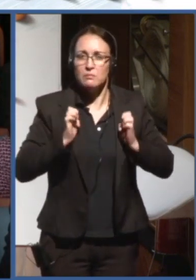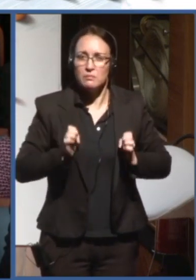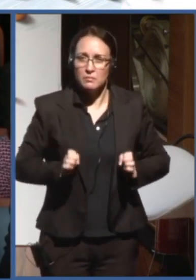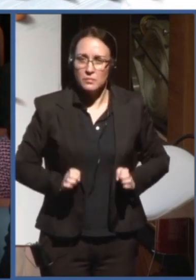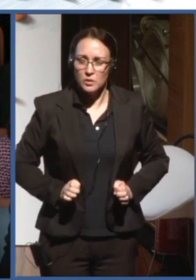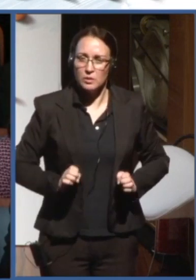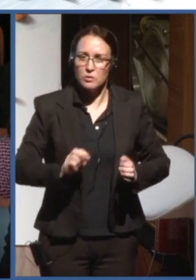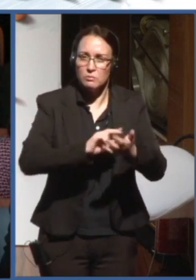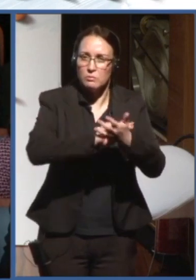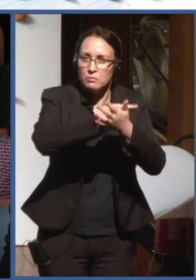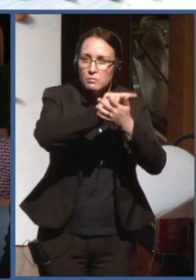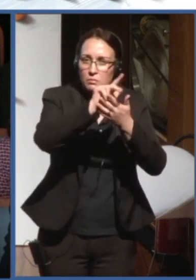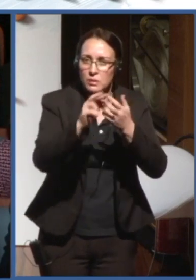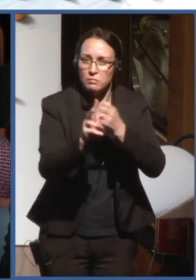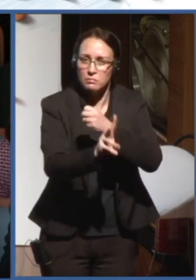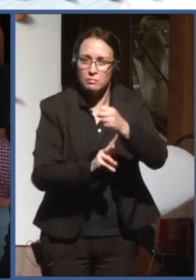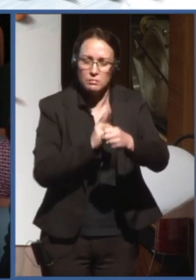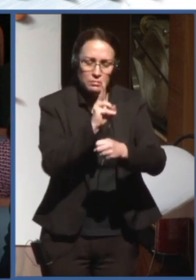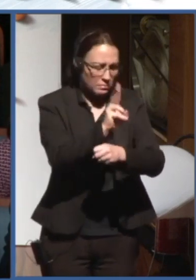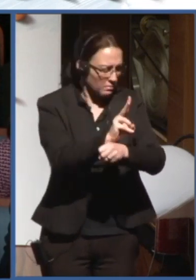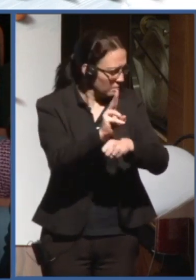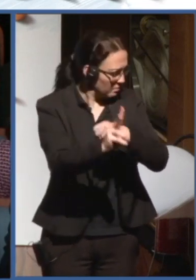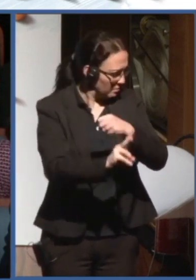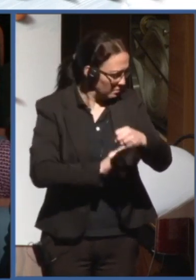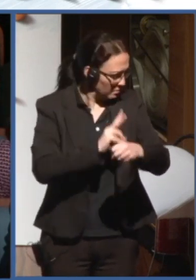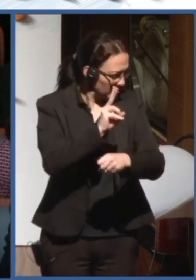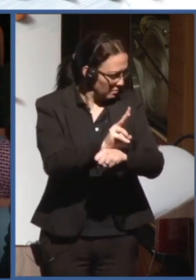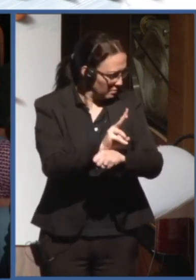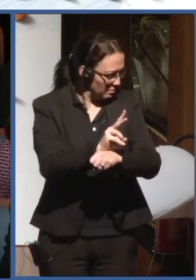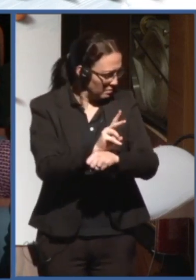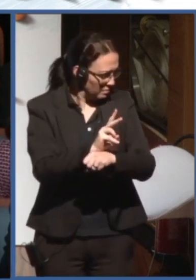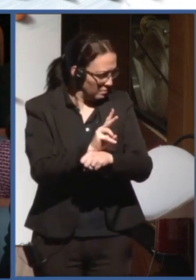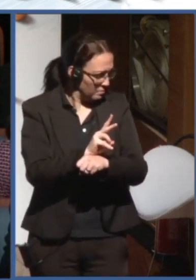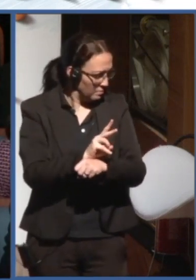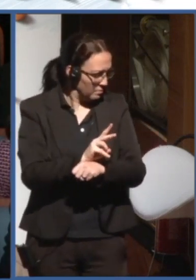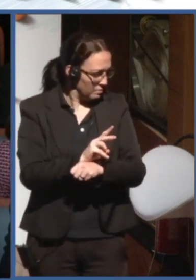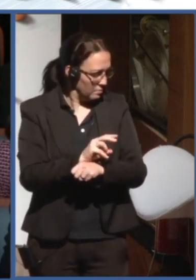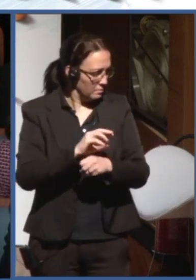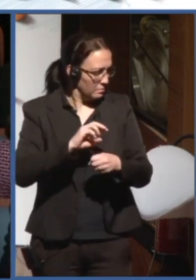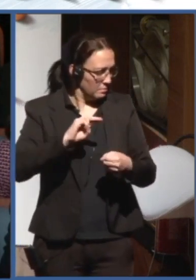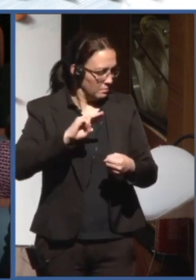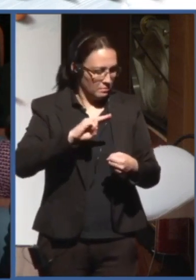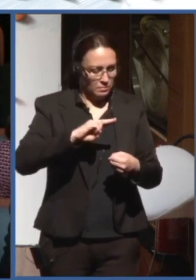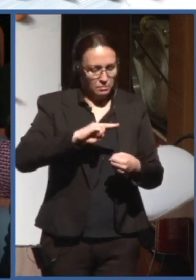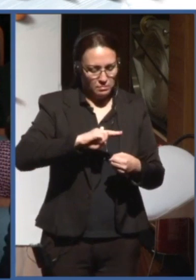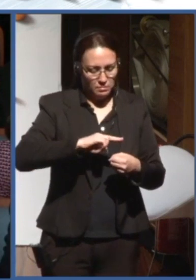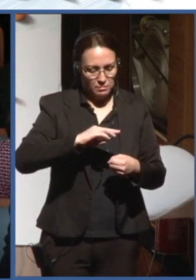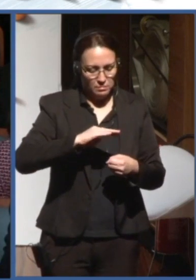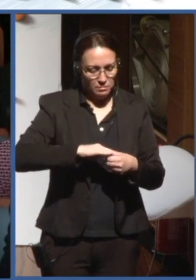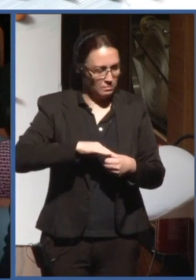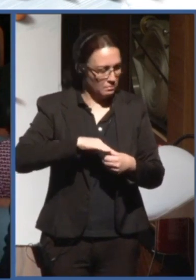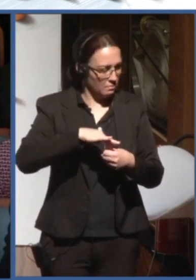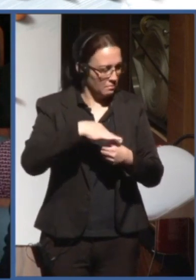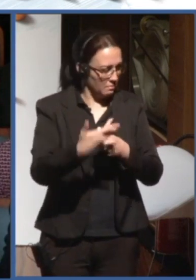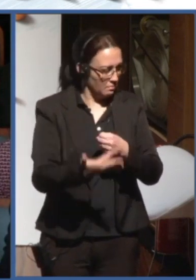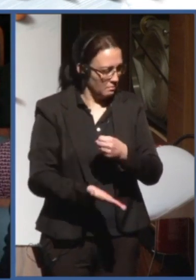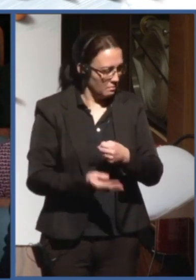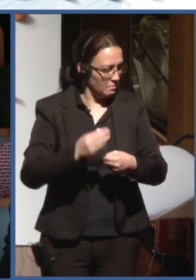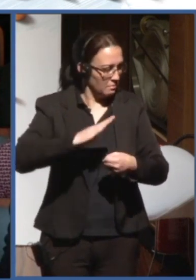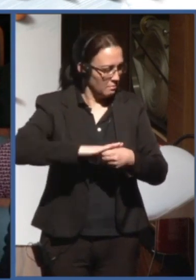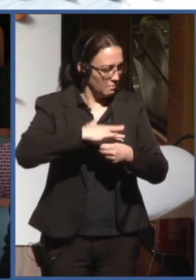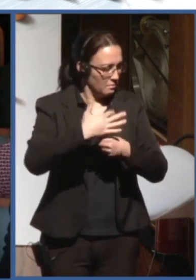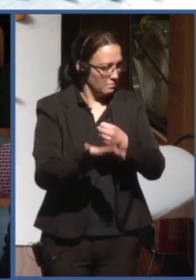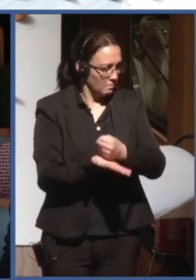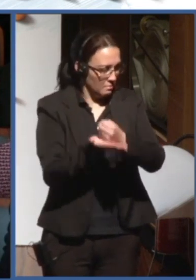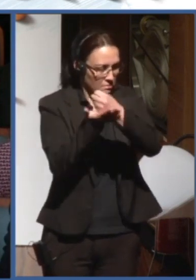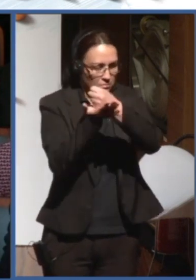diversity, sustainability, for example, talking about startups. The artificial intelligence really is being